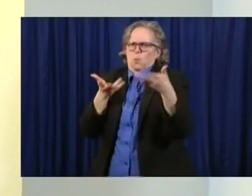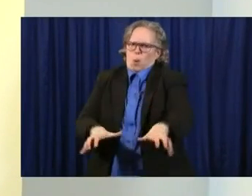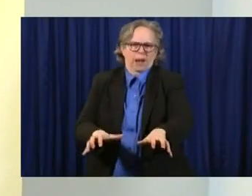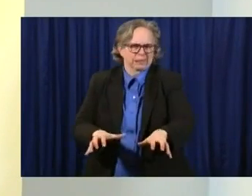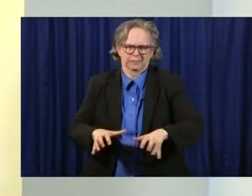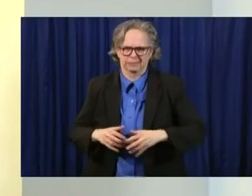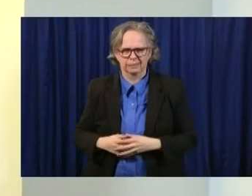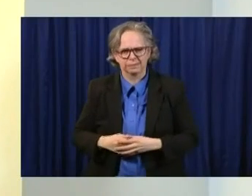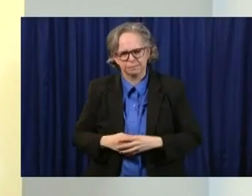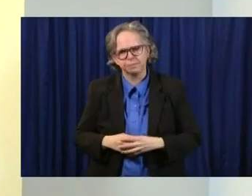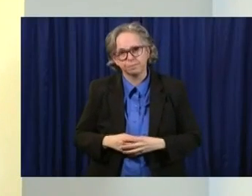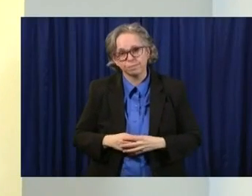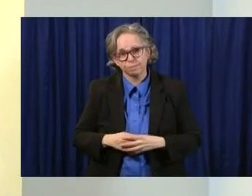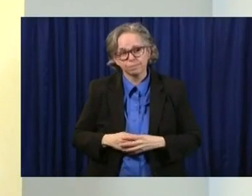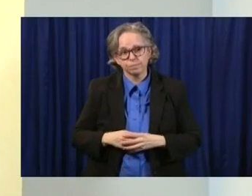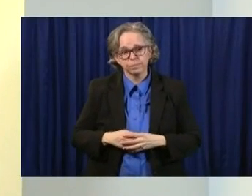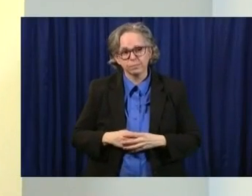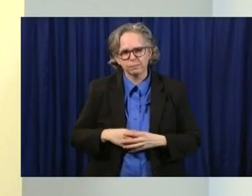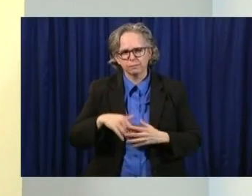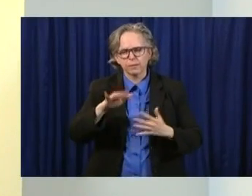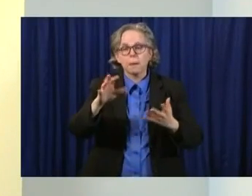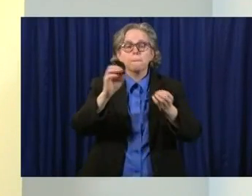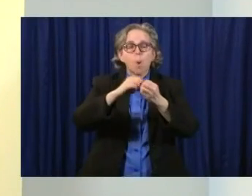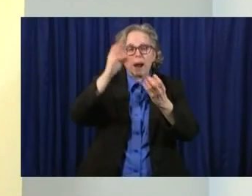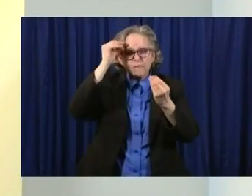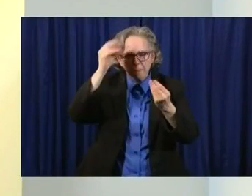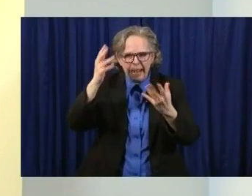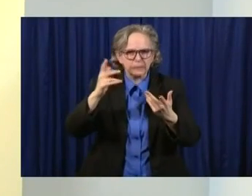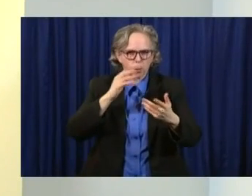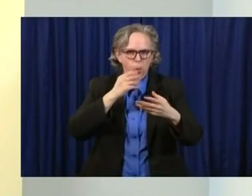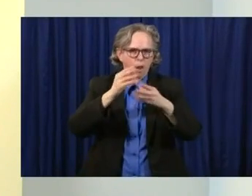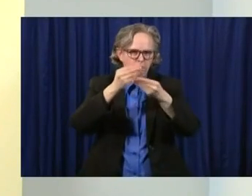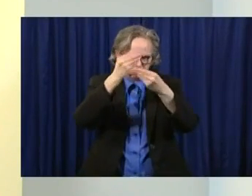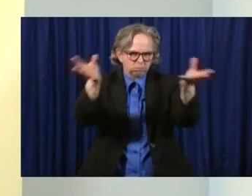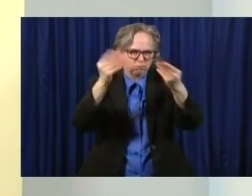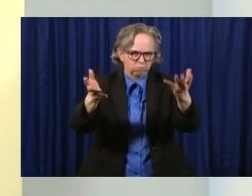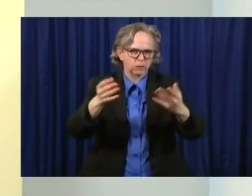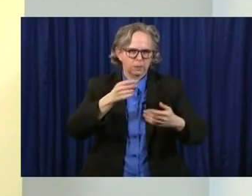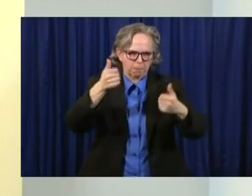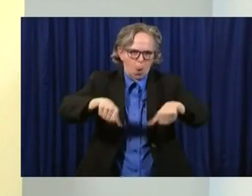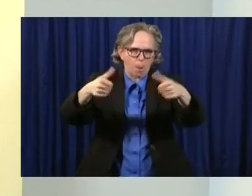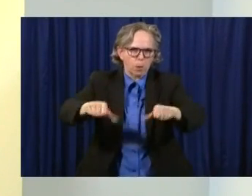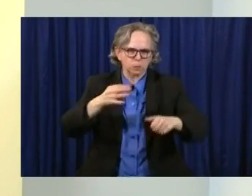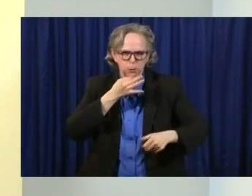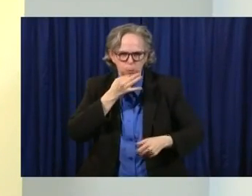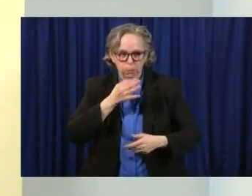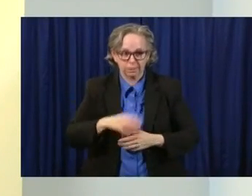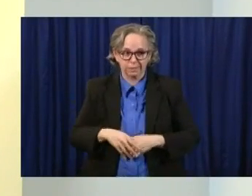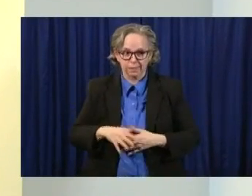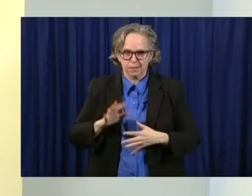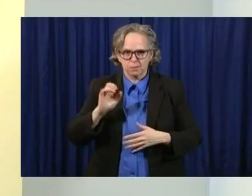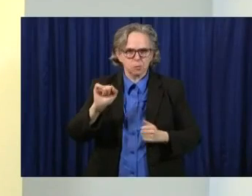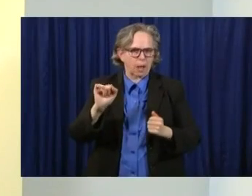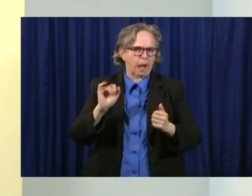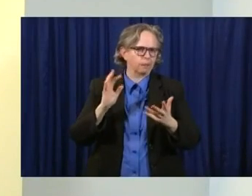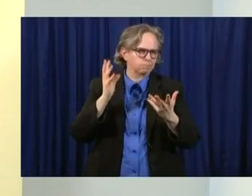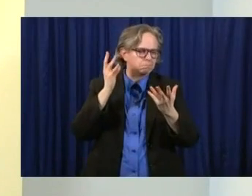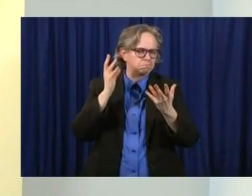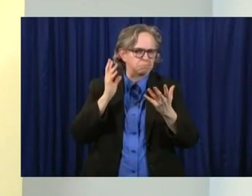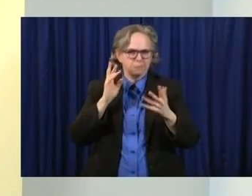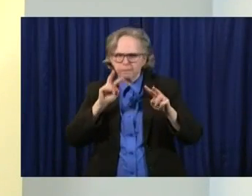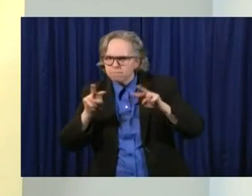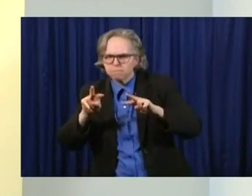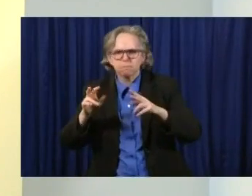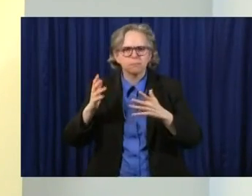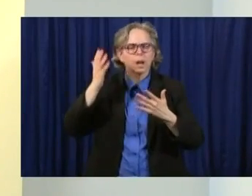same time. And so more information will be coming soon, but wanted to make sure that you knew that. Additionally, a large number of